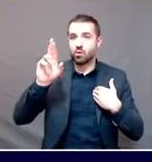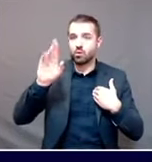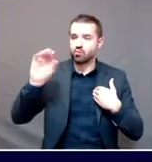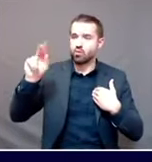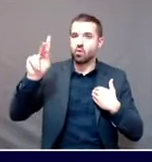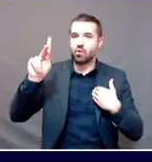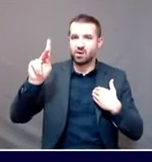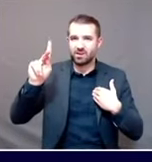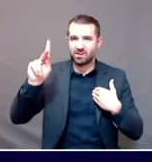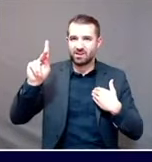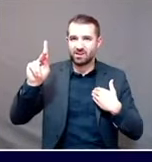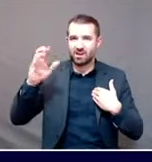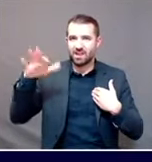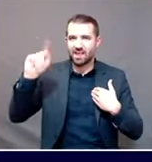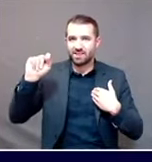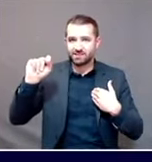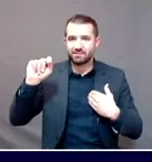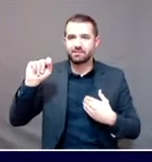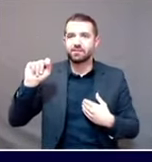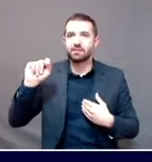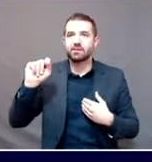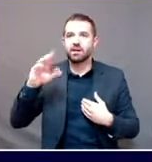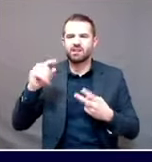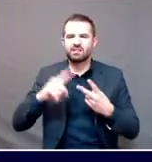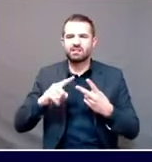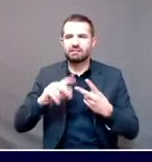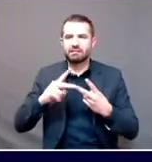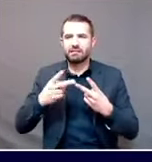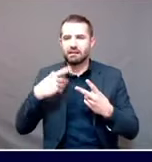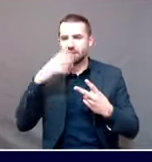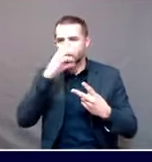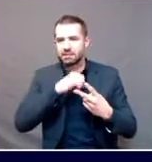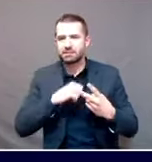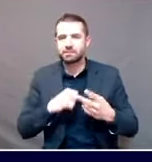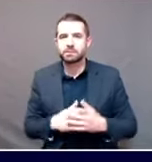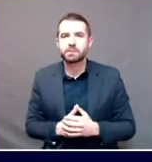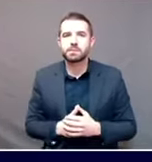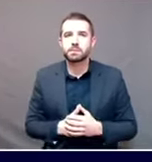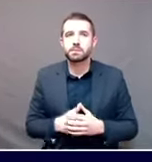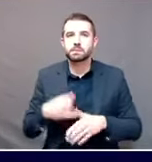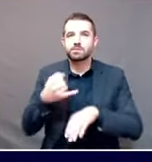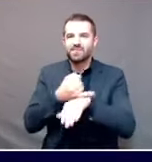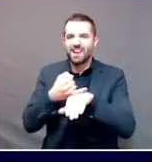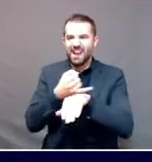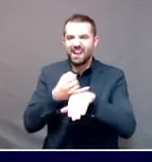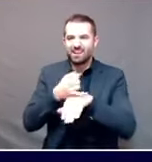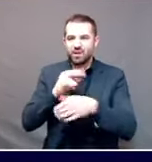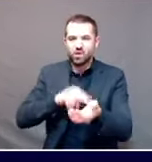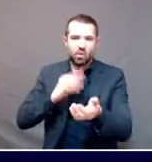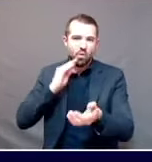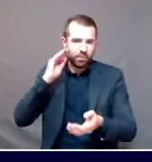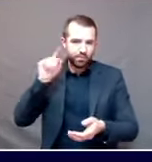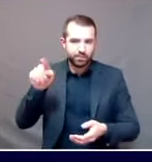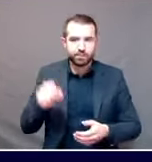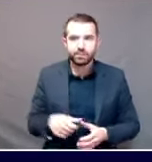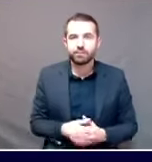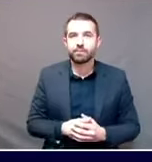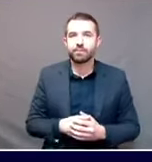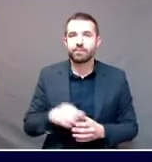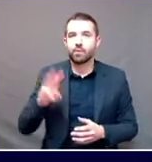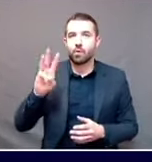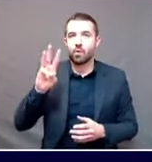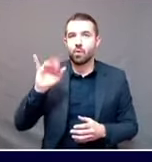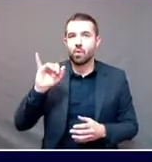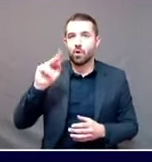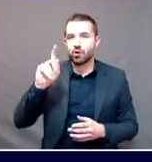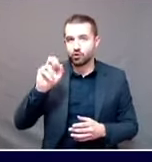right now, let me get the exact numbers there for you. We are aware of, I'm going